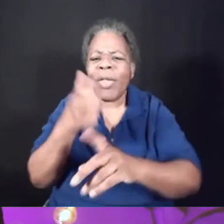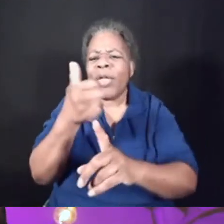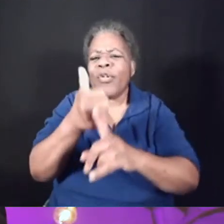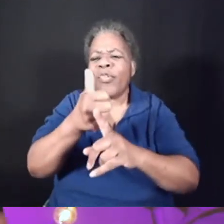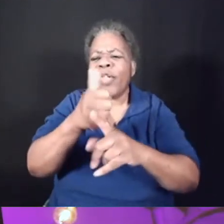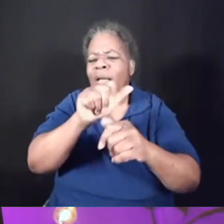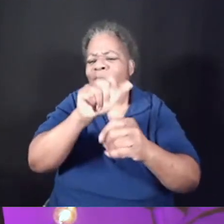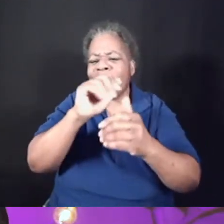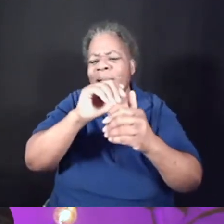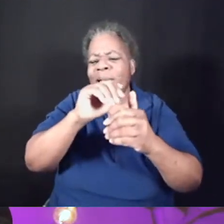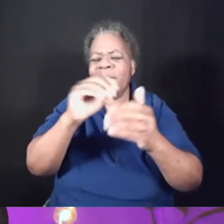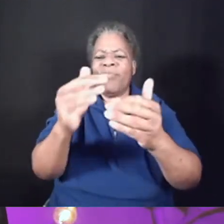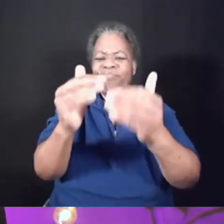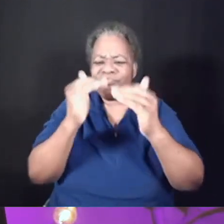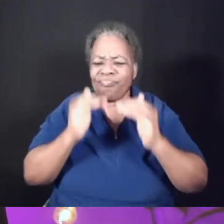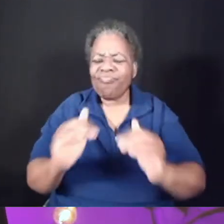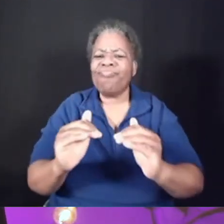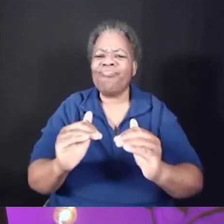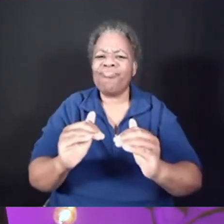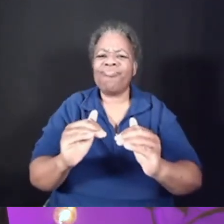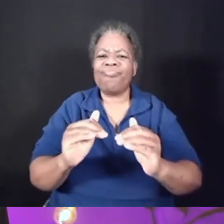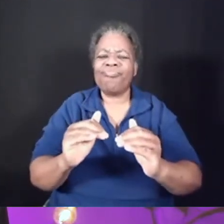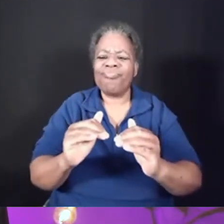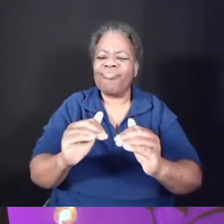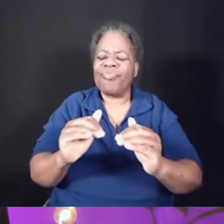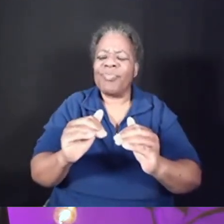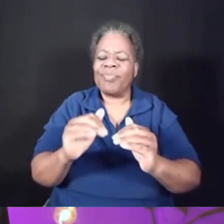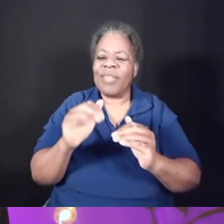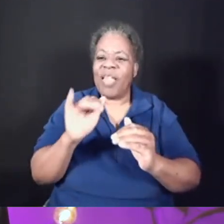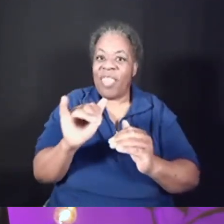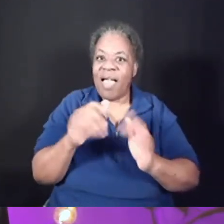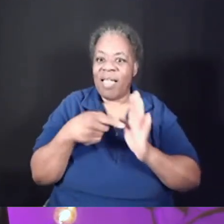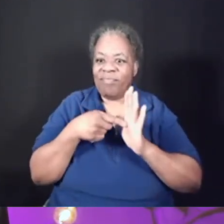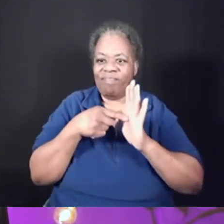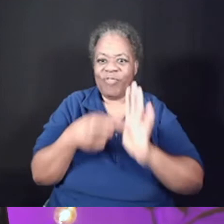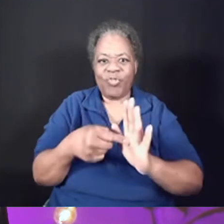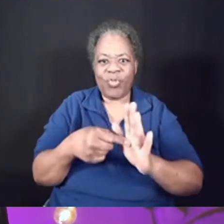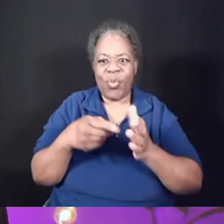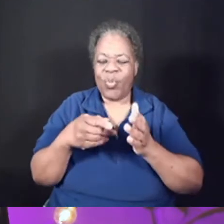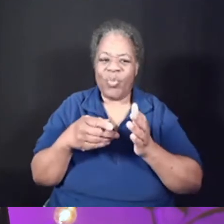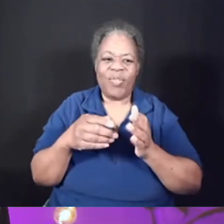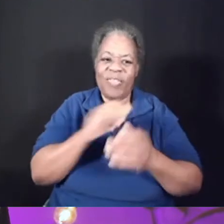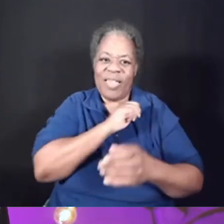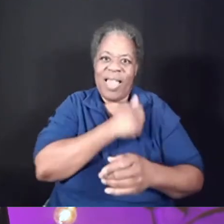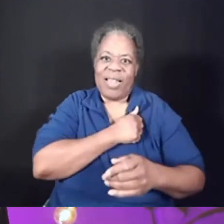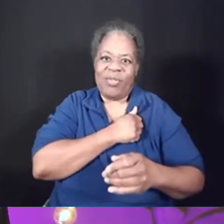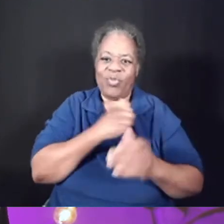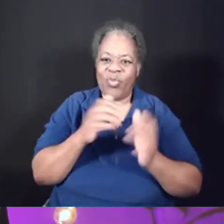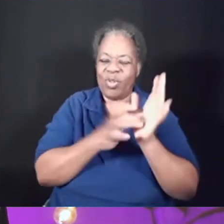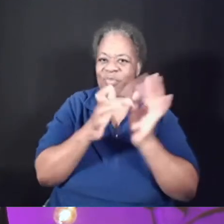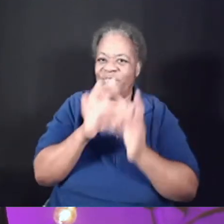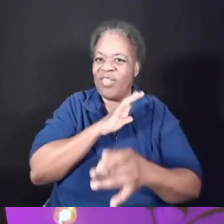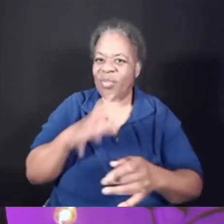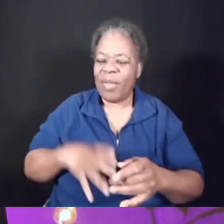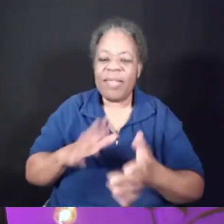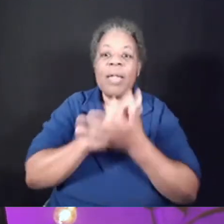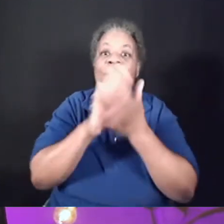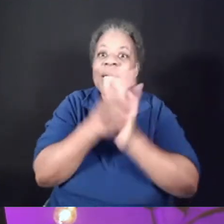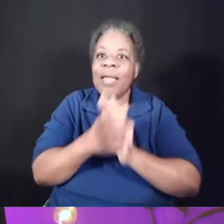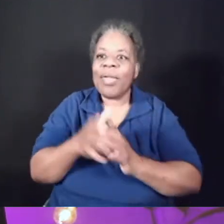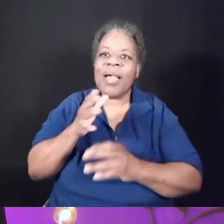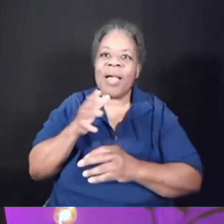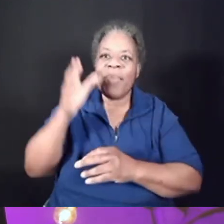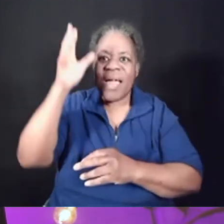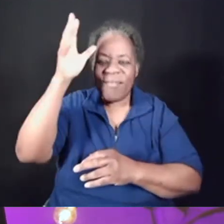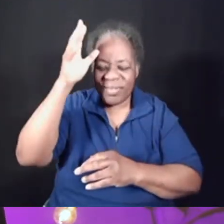serve, you are modeling the attitude of Jesus Christ. Becoming a parent, as I talked about at the